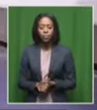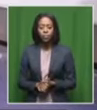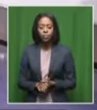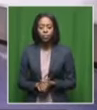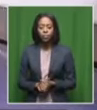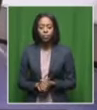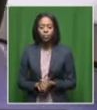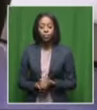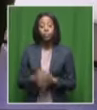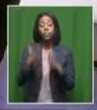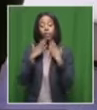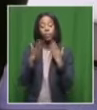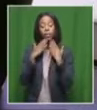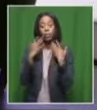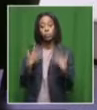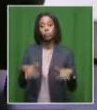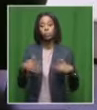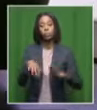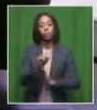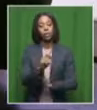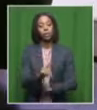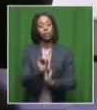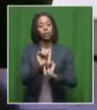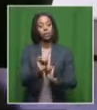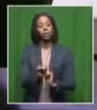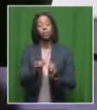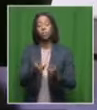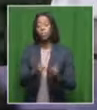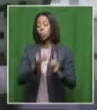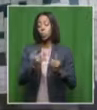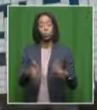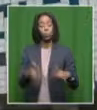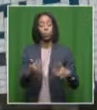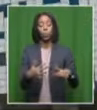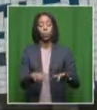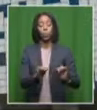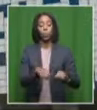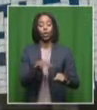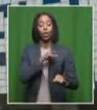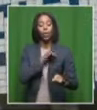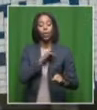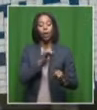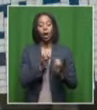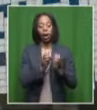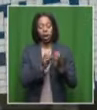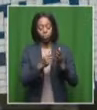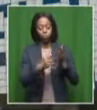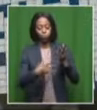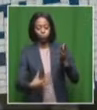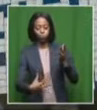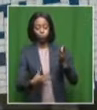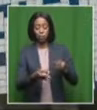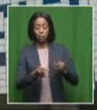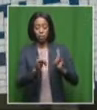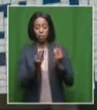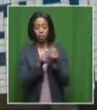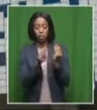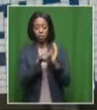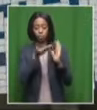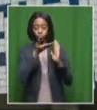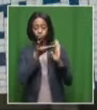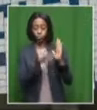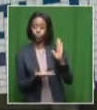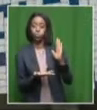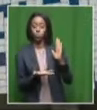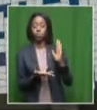Thank you. Indeed, it is very dangerous, Herbert, because it has lots of toxins in it. So just